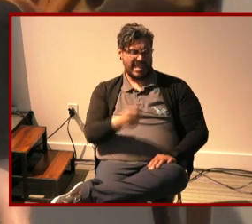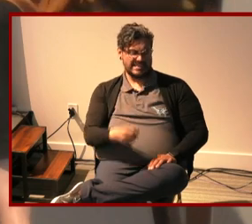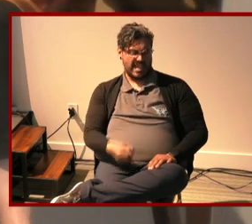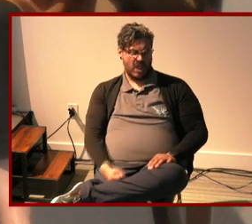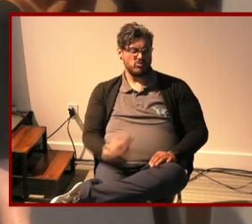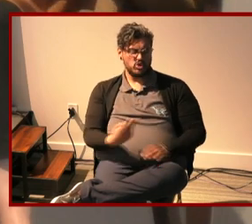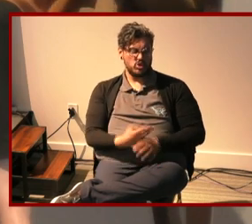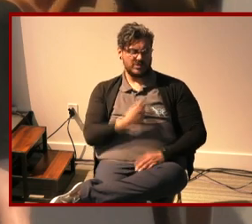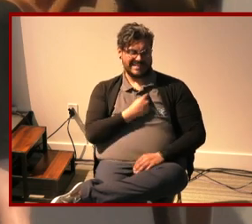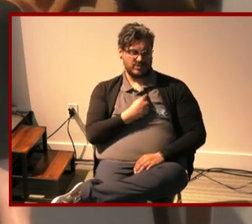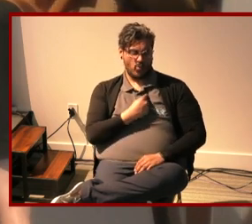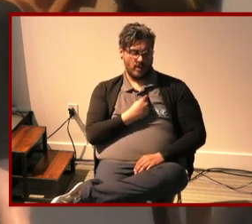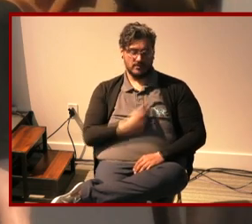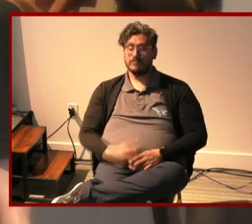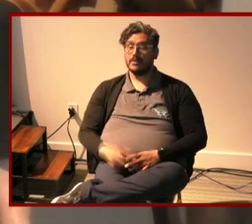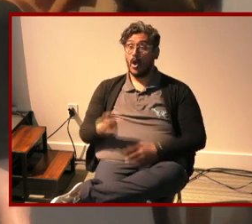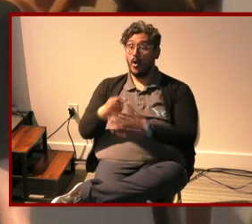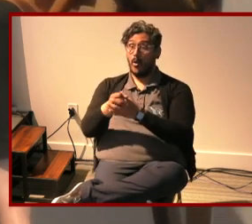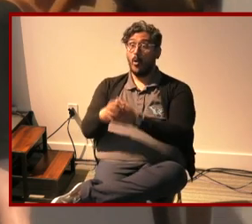okay